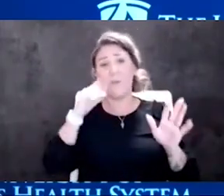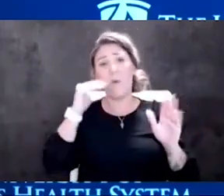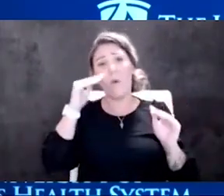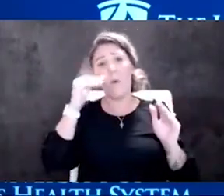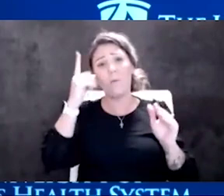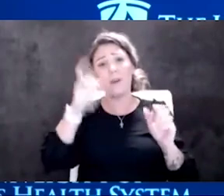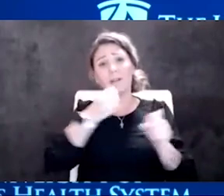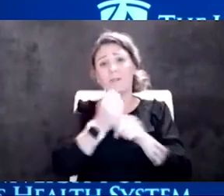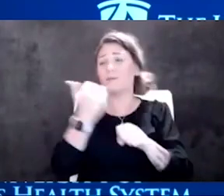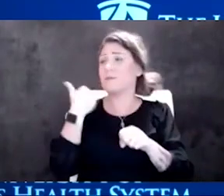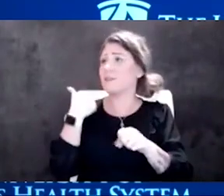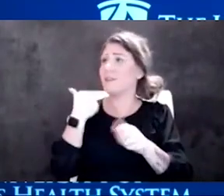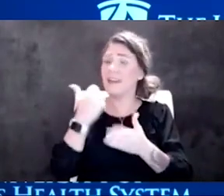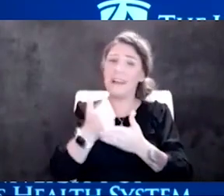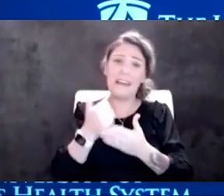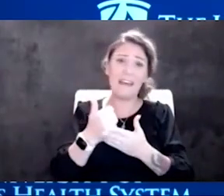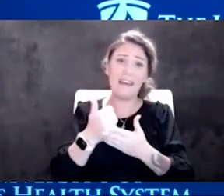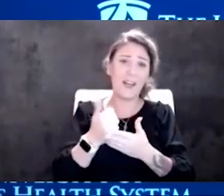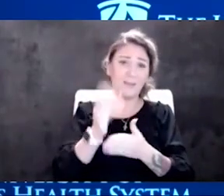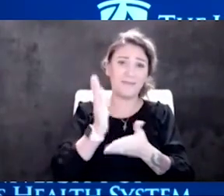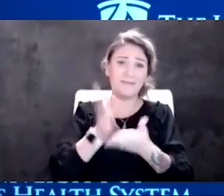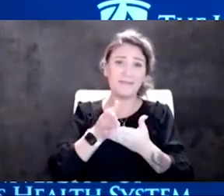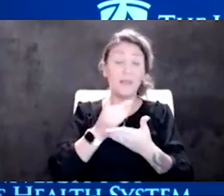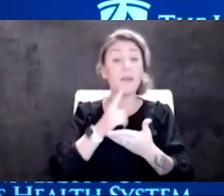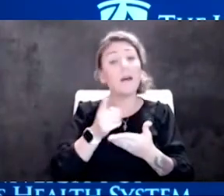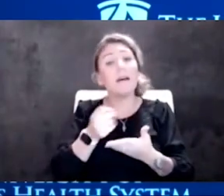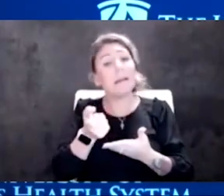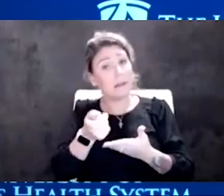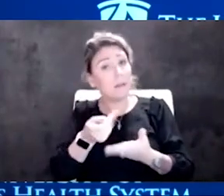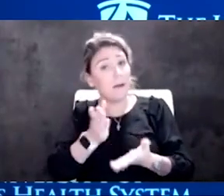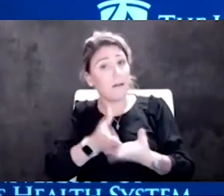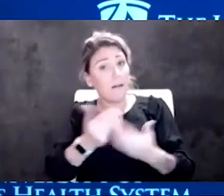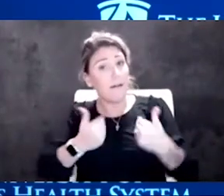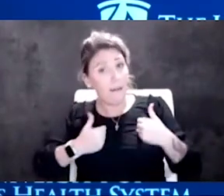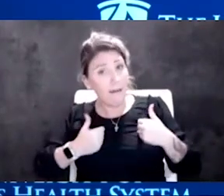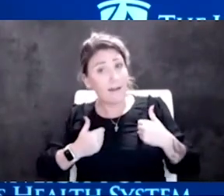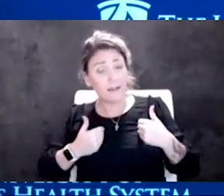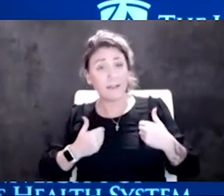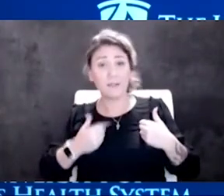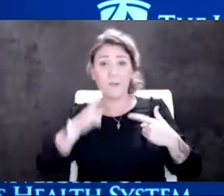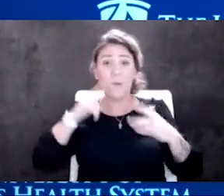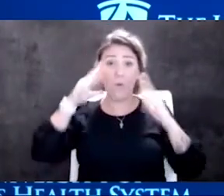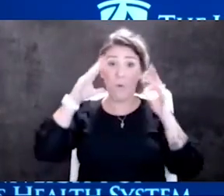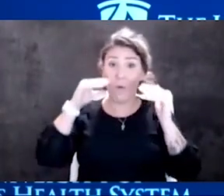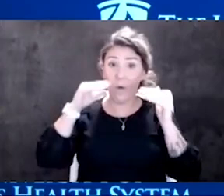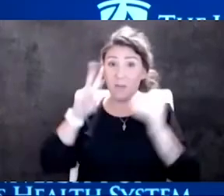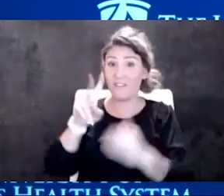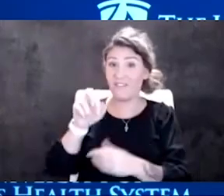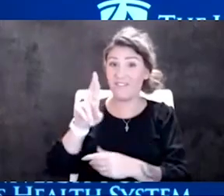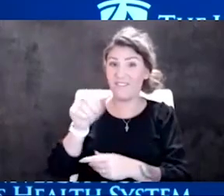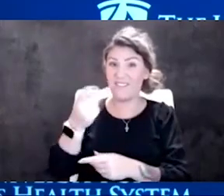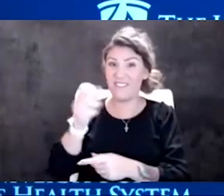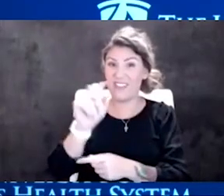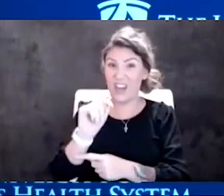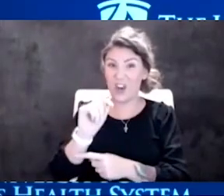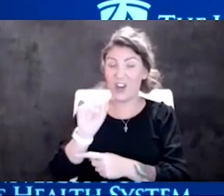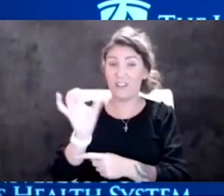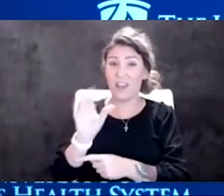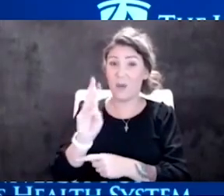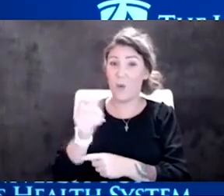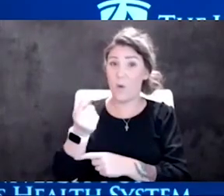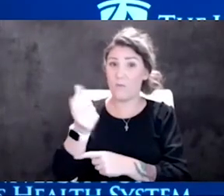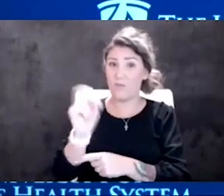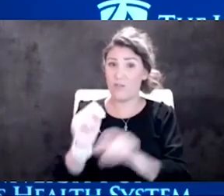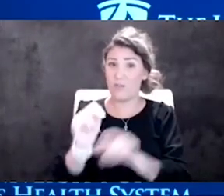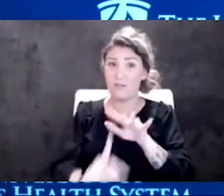take us out of that wilderness, and it has. We hope that there wouldn't be a variant like this, but Omicron's come along. We also know this